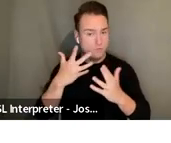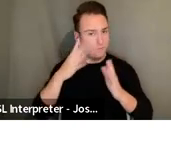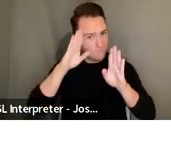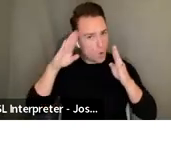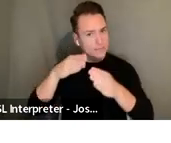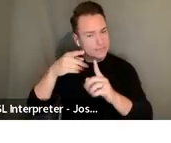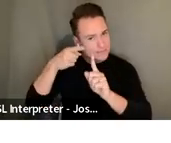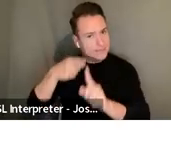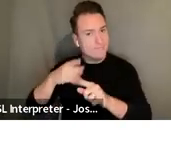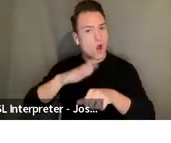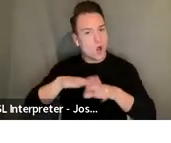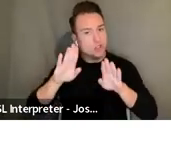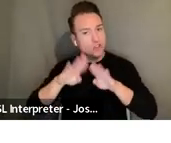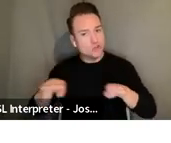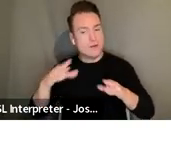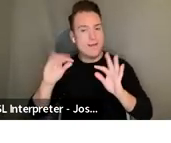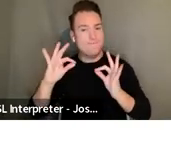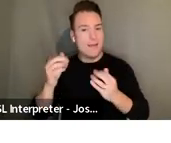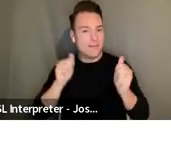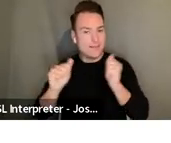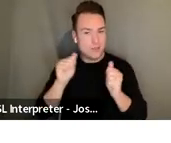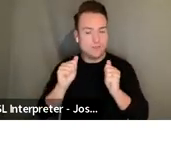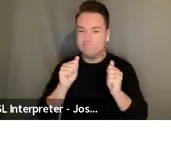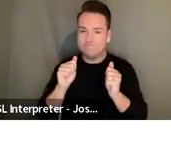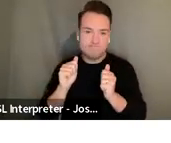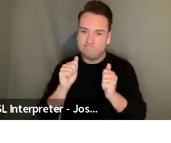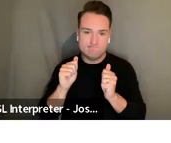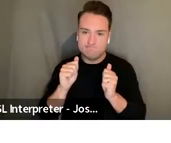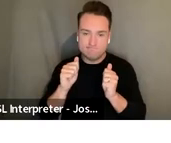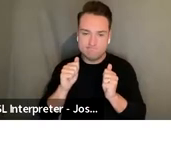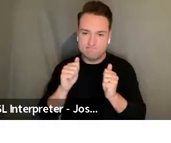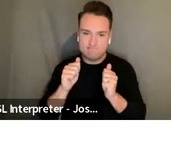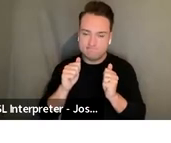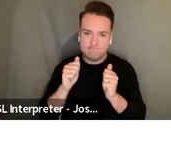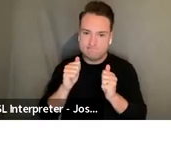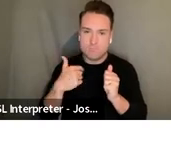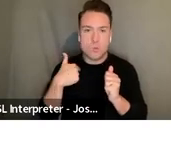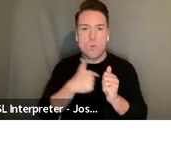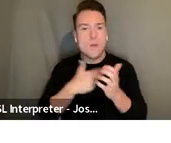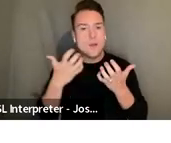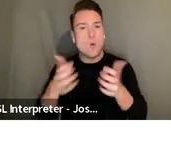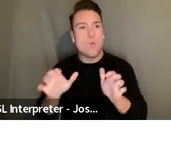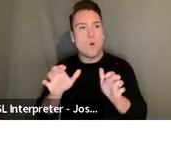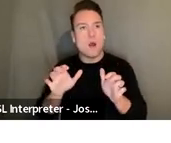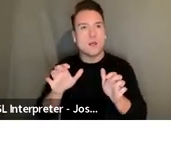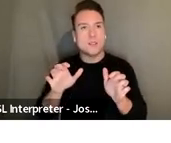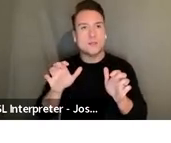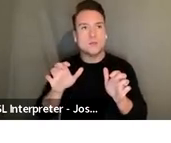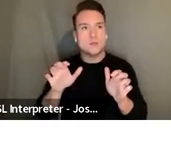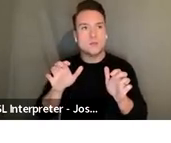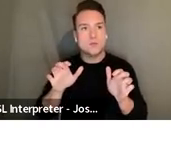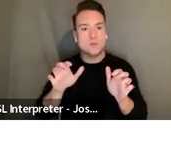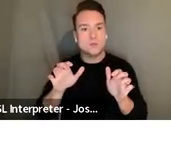on children and family theater. We don't want to say no you